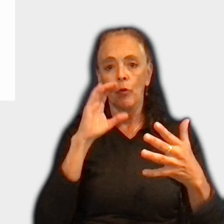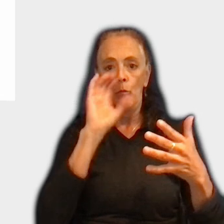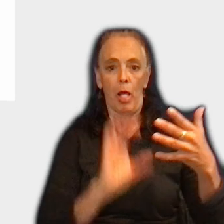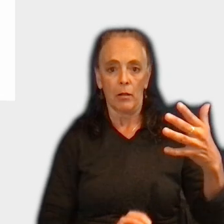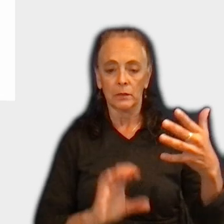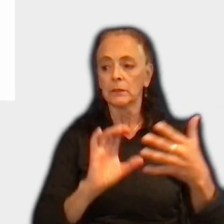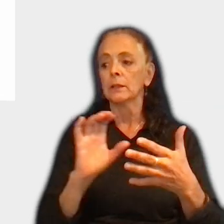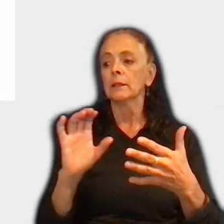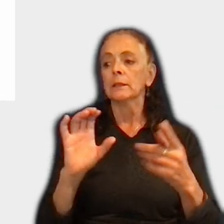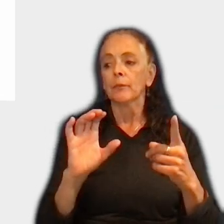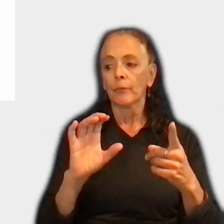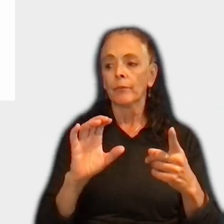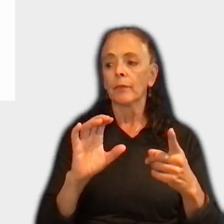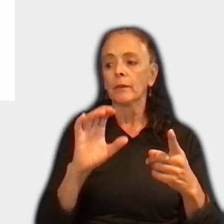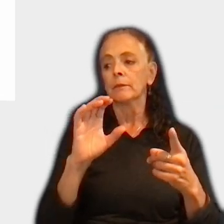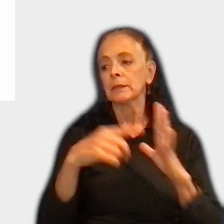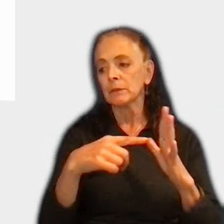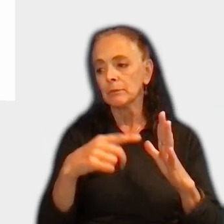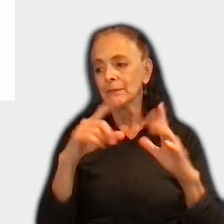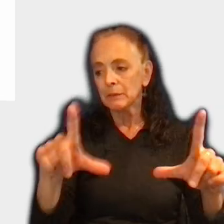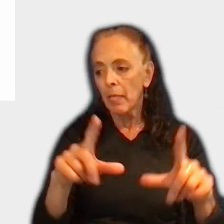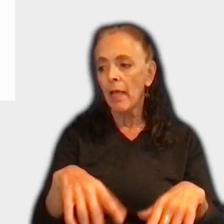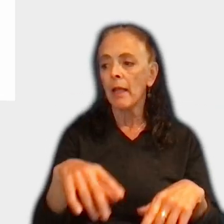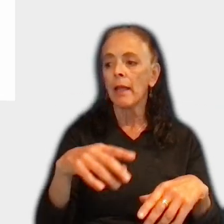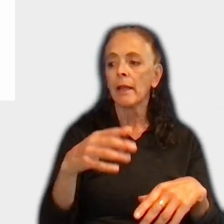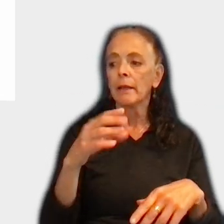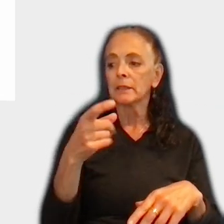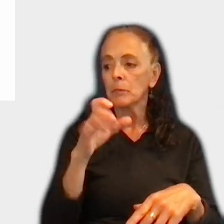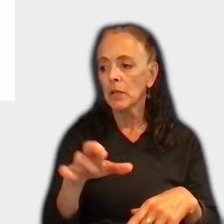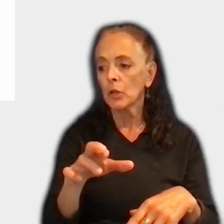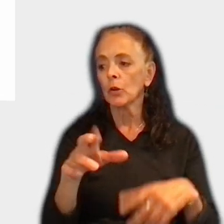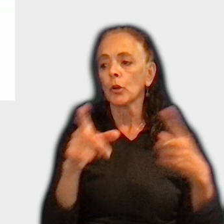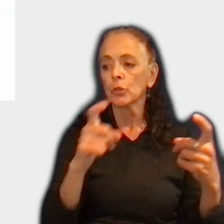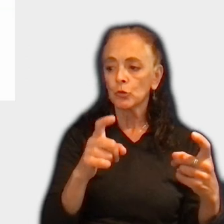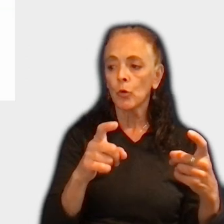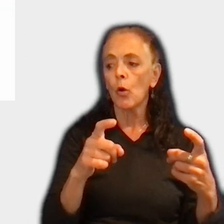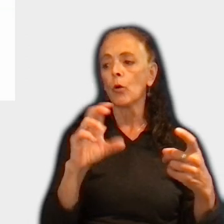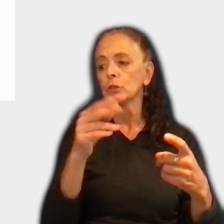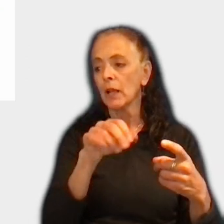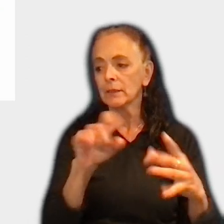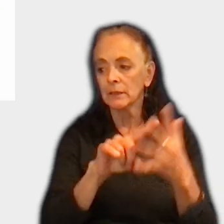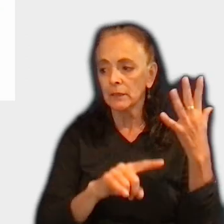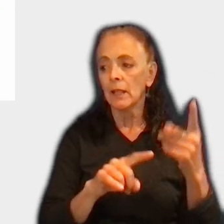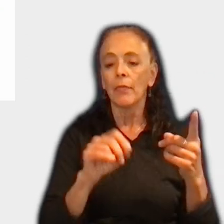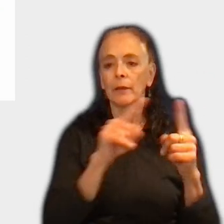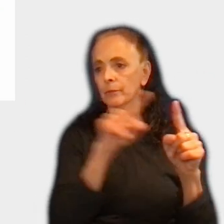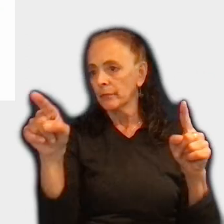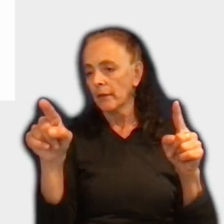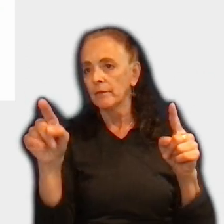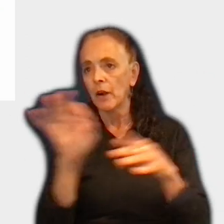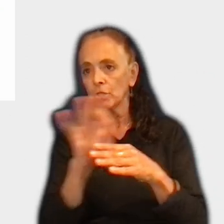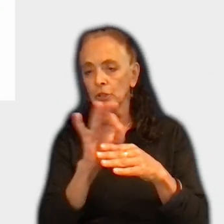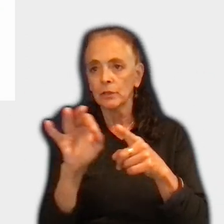like display speaker control and justice with their function in like display for visualizing